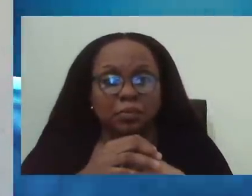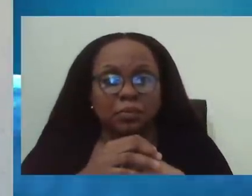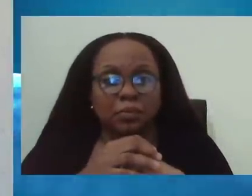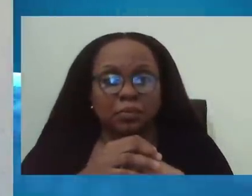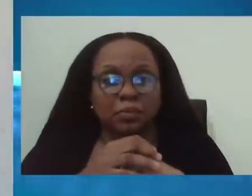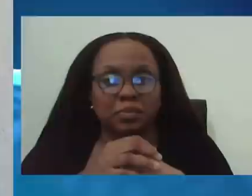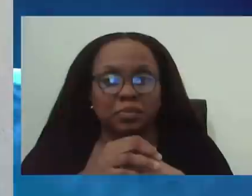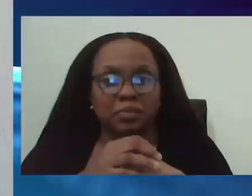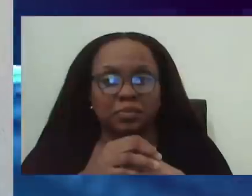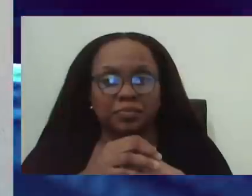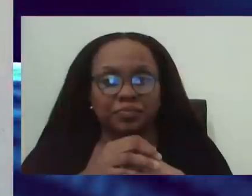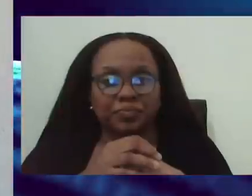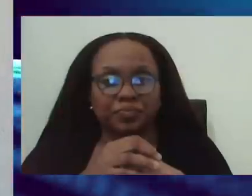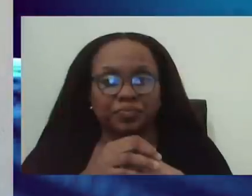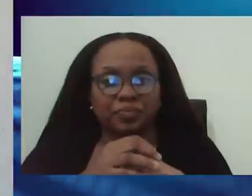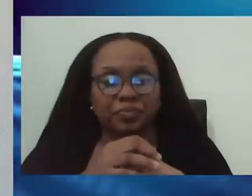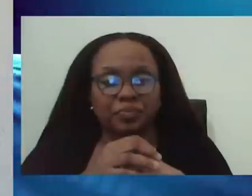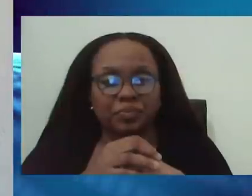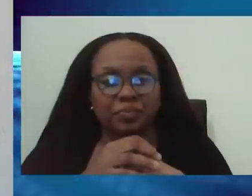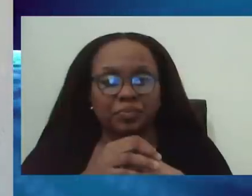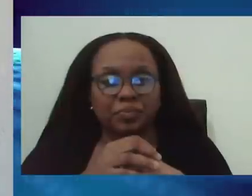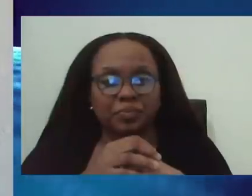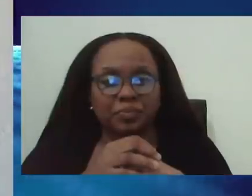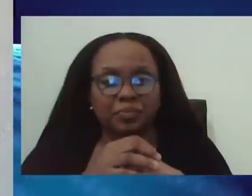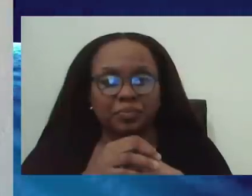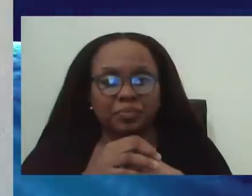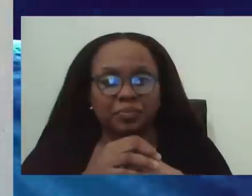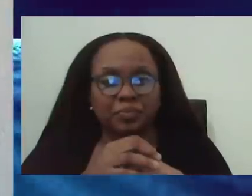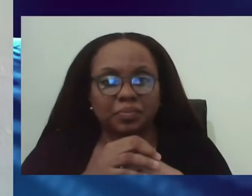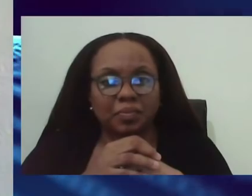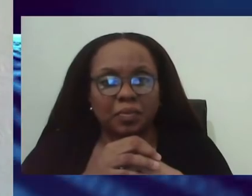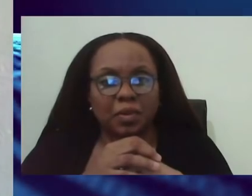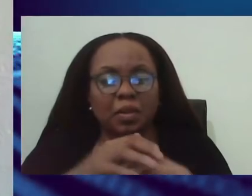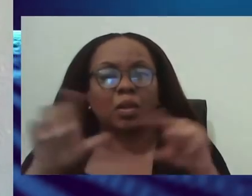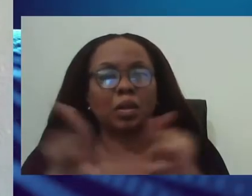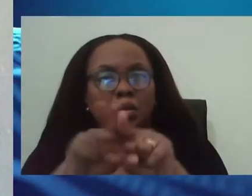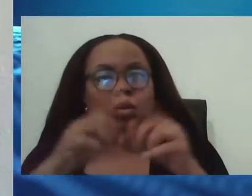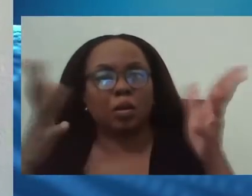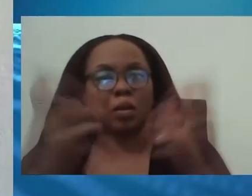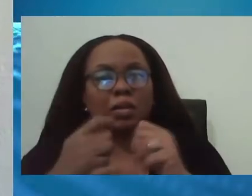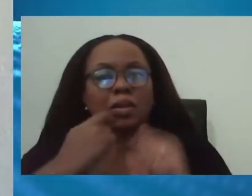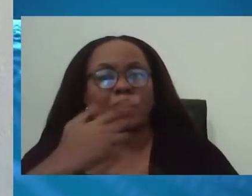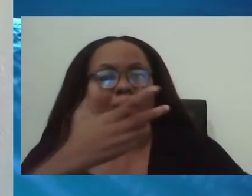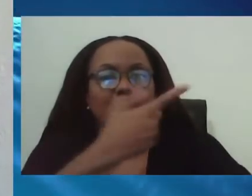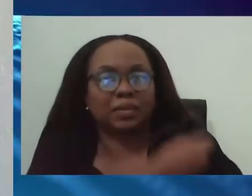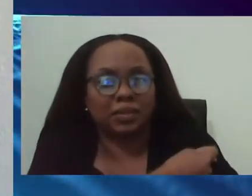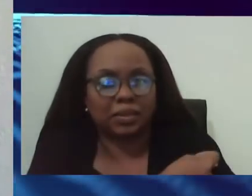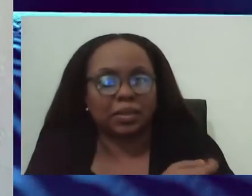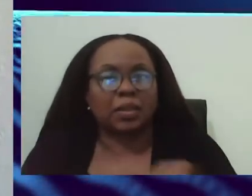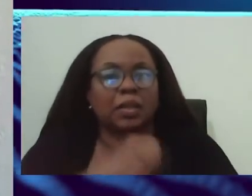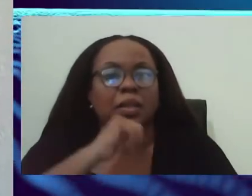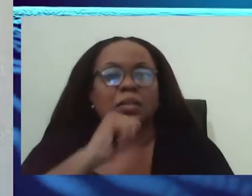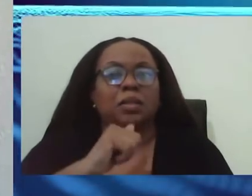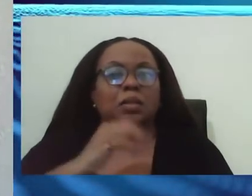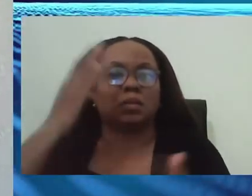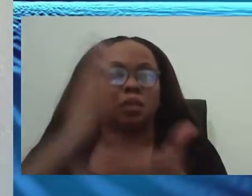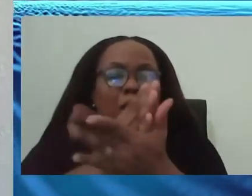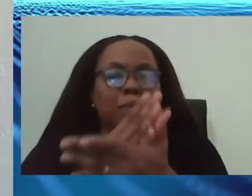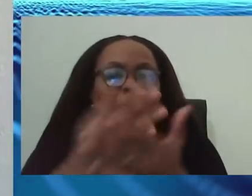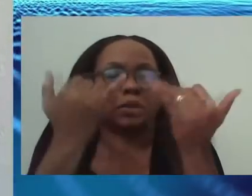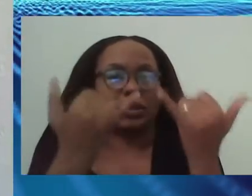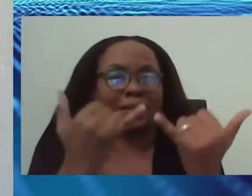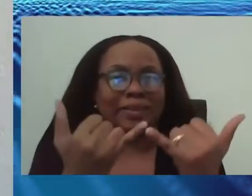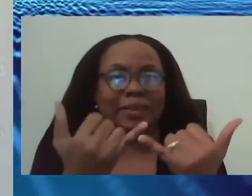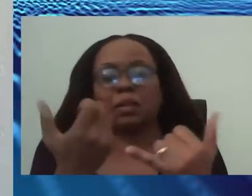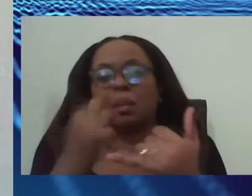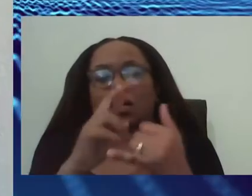plug also for vaccination. Vaccination is not going to stop the pandemic today, or this current